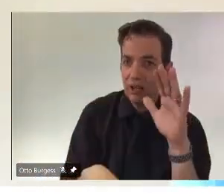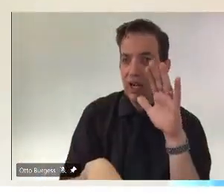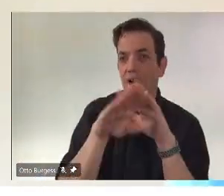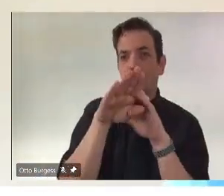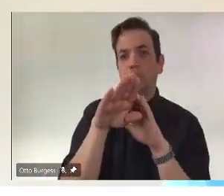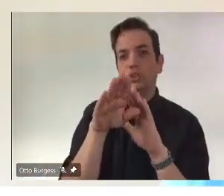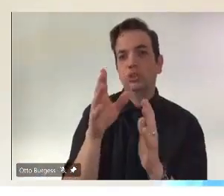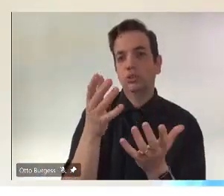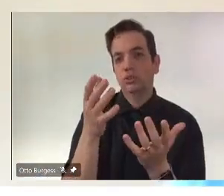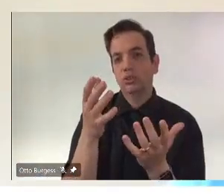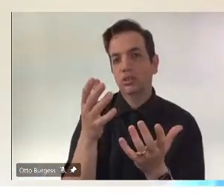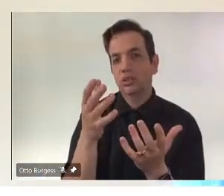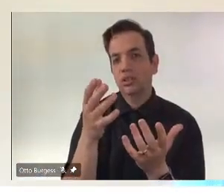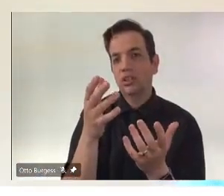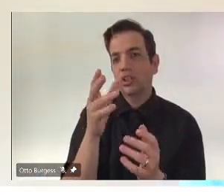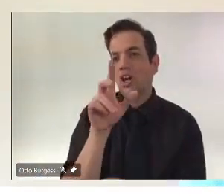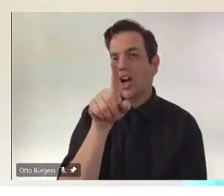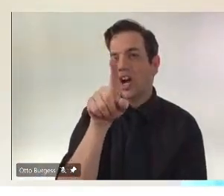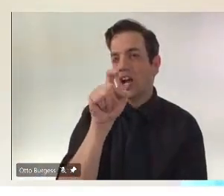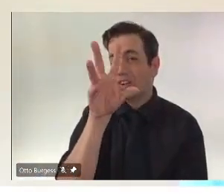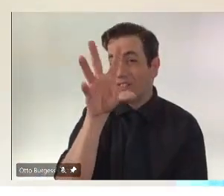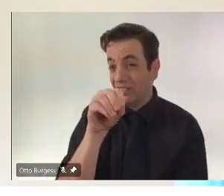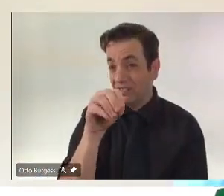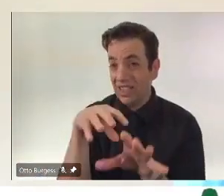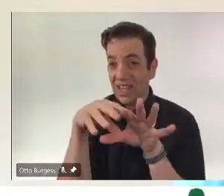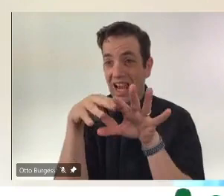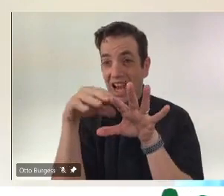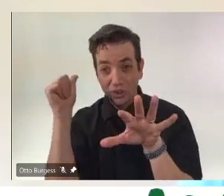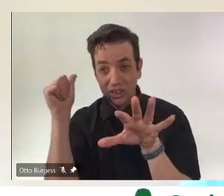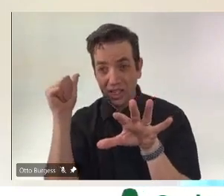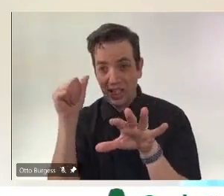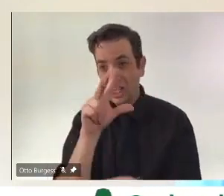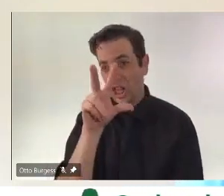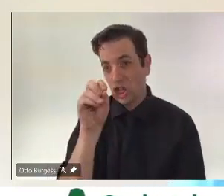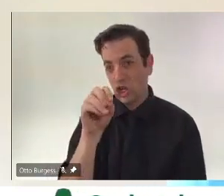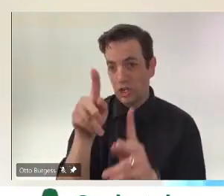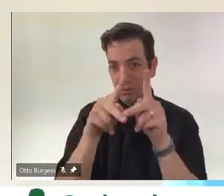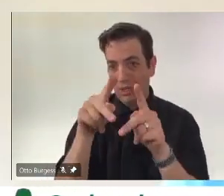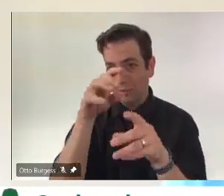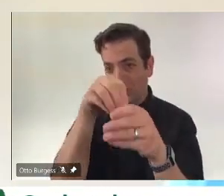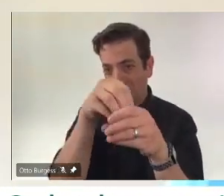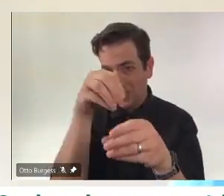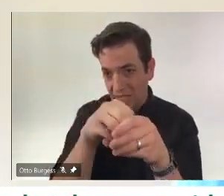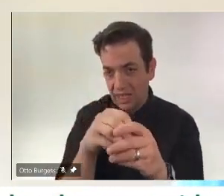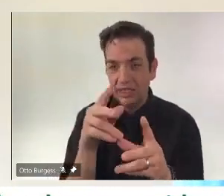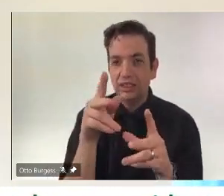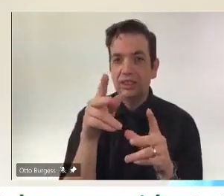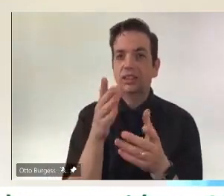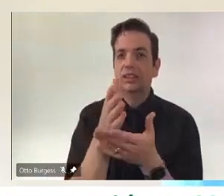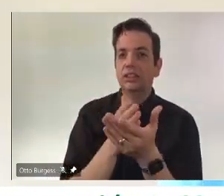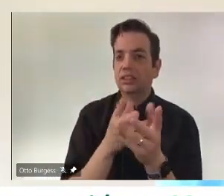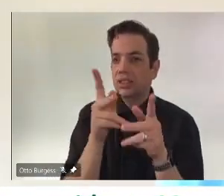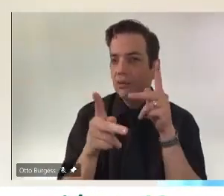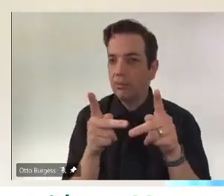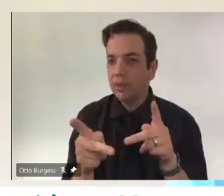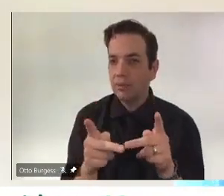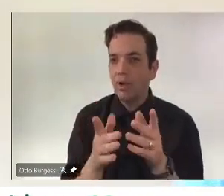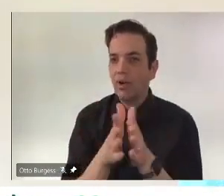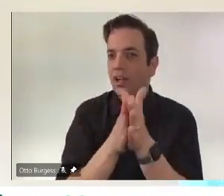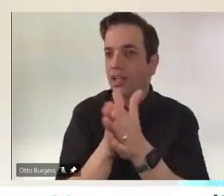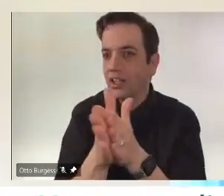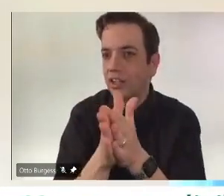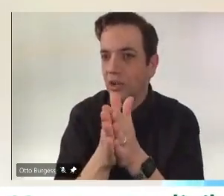need to start planning ahead. And like I said, some people are really keen to have those participate in those events. Some want to be a more cautious,